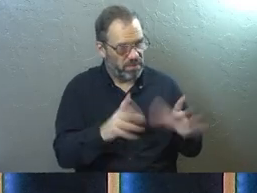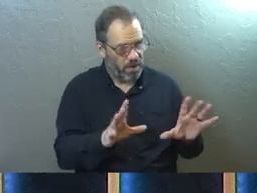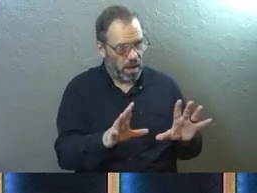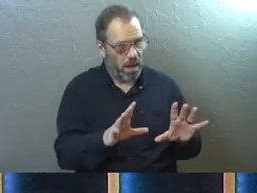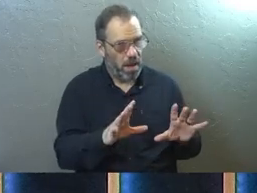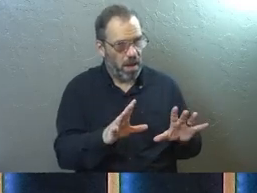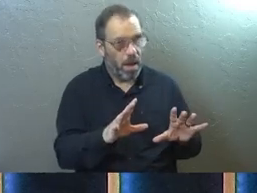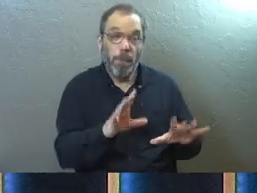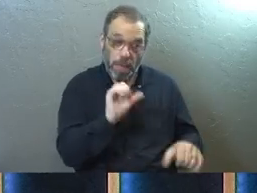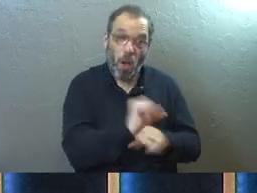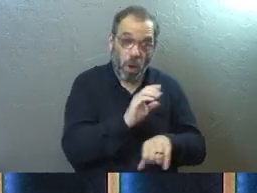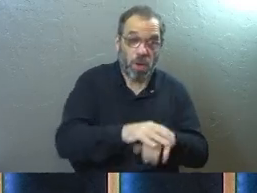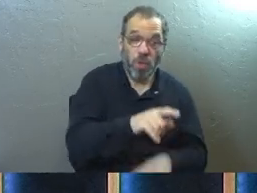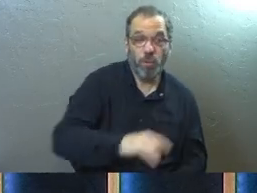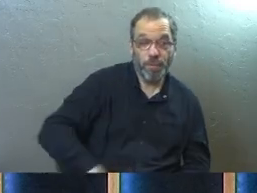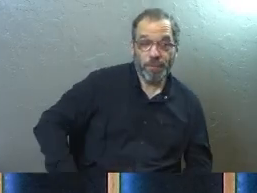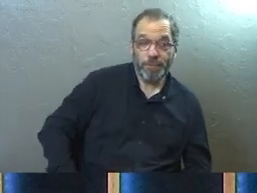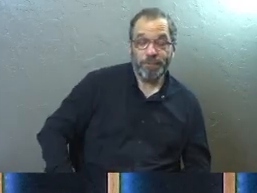But I'll work on you.